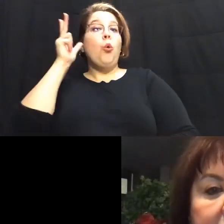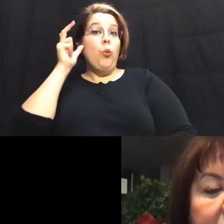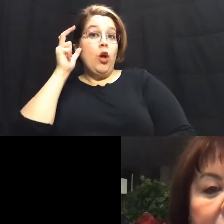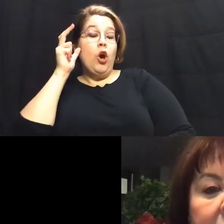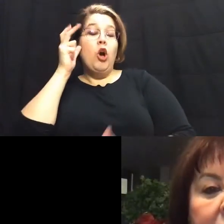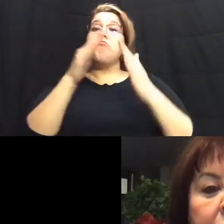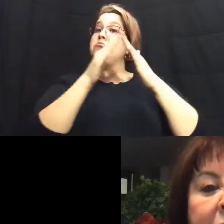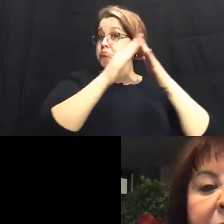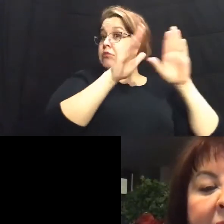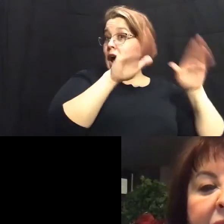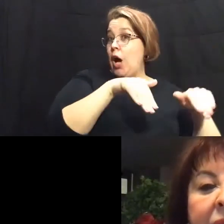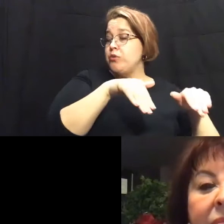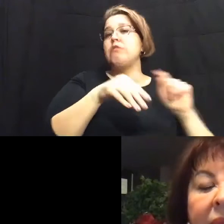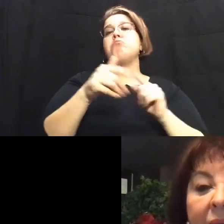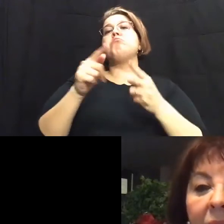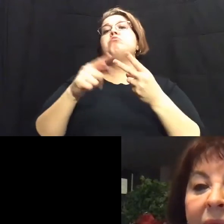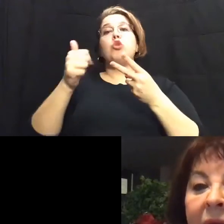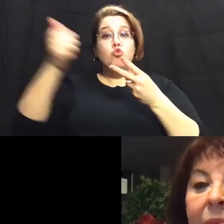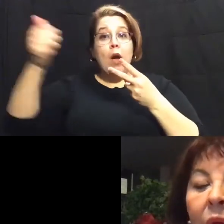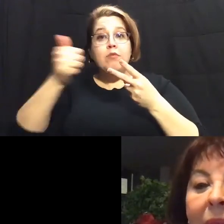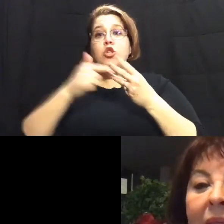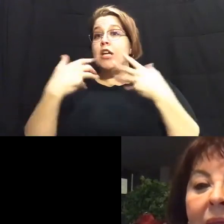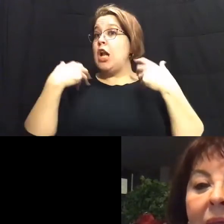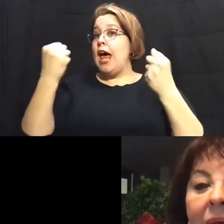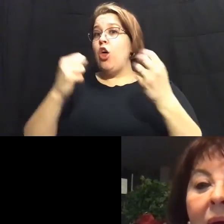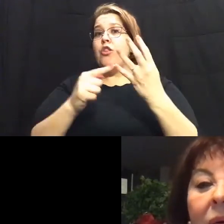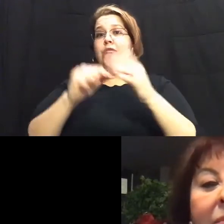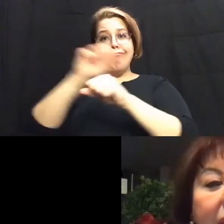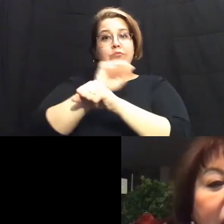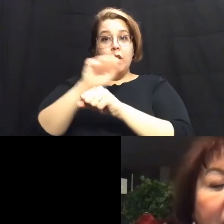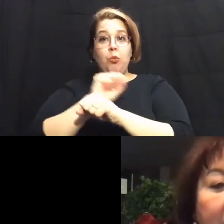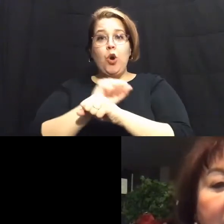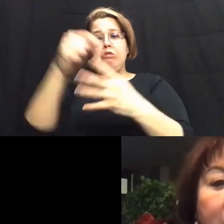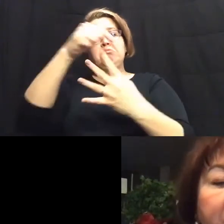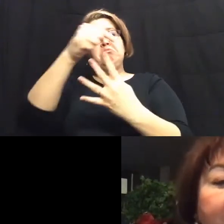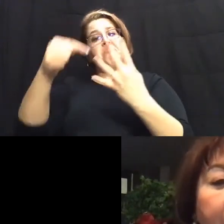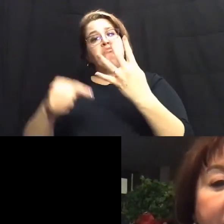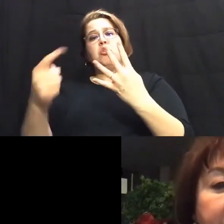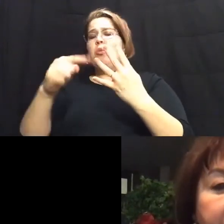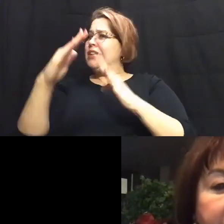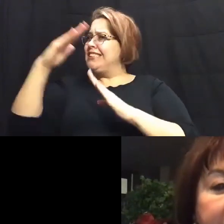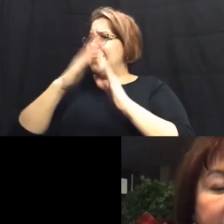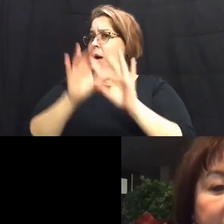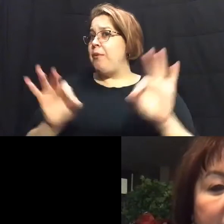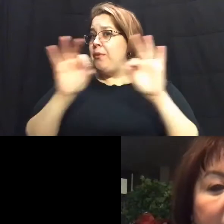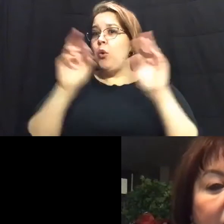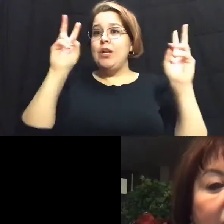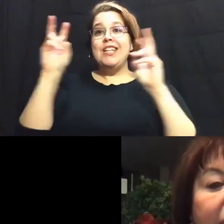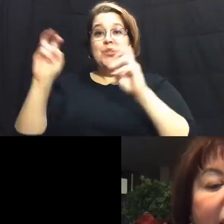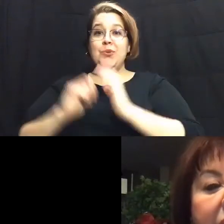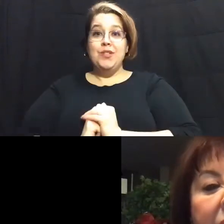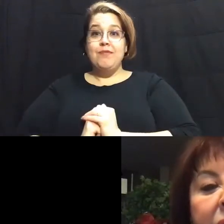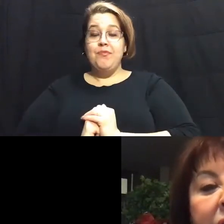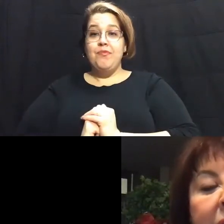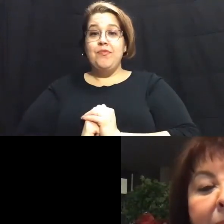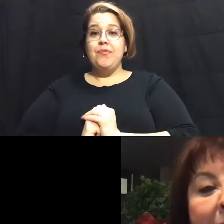housing, transportation, health and employment are among the most important issues. And